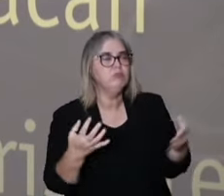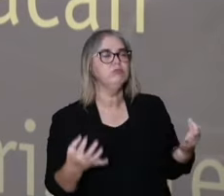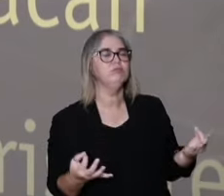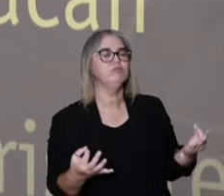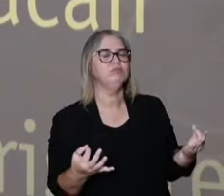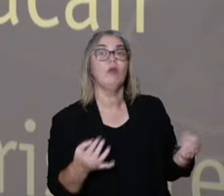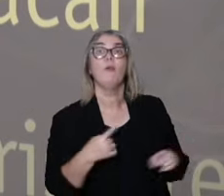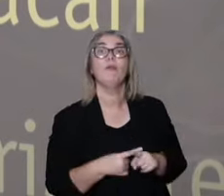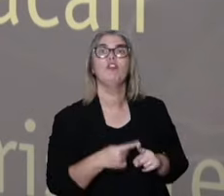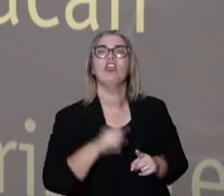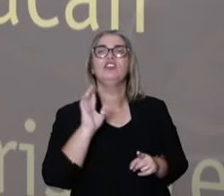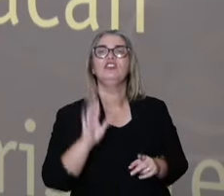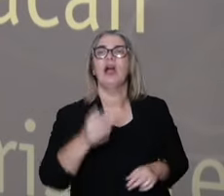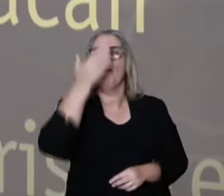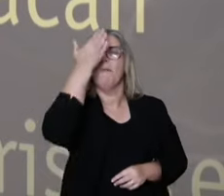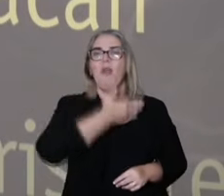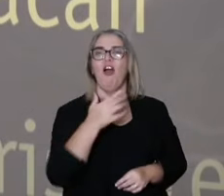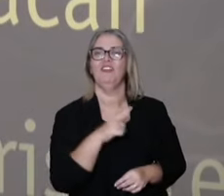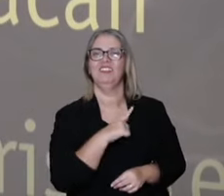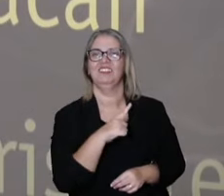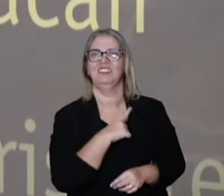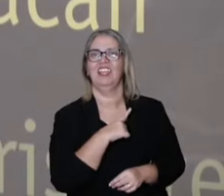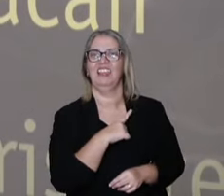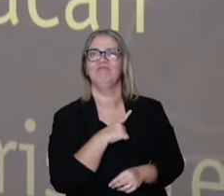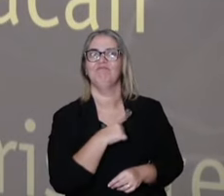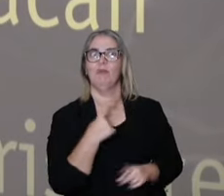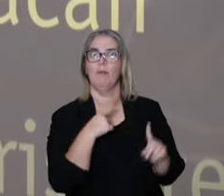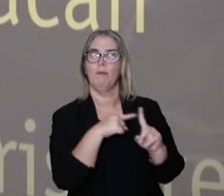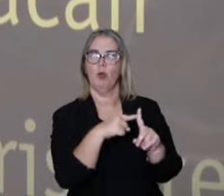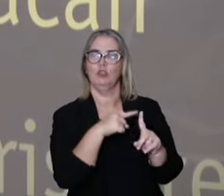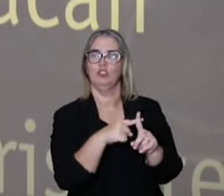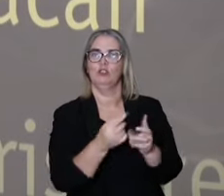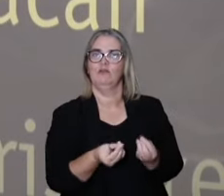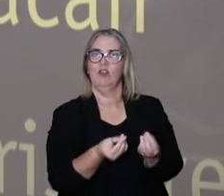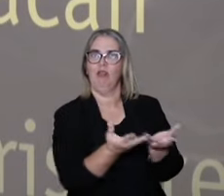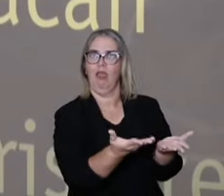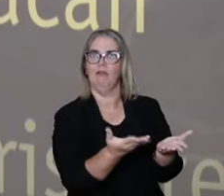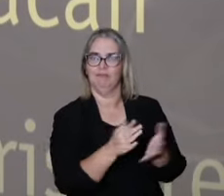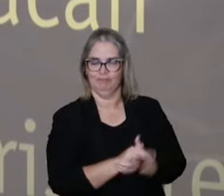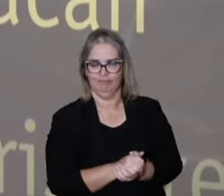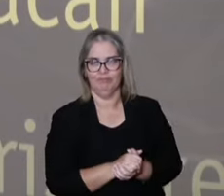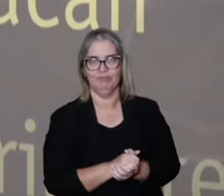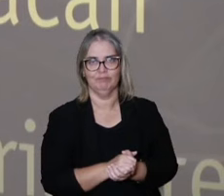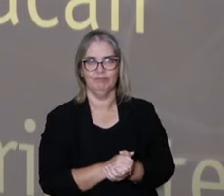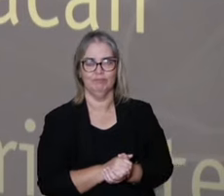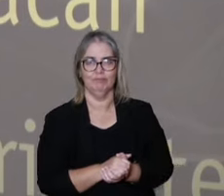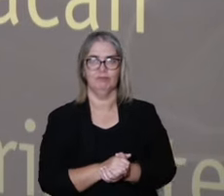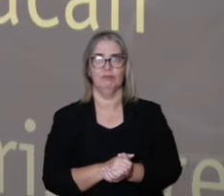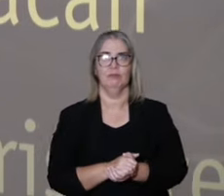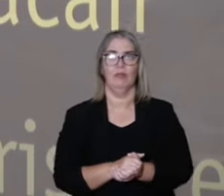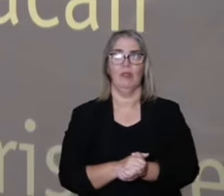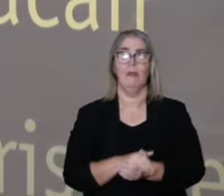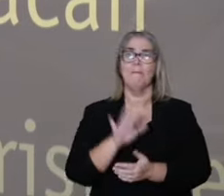recommend meditation because it has been proven that it has positive effects.